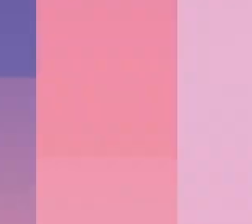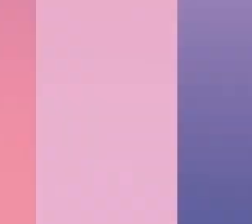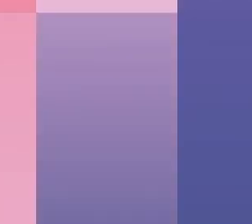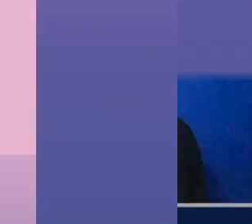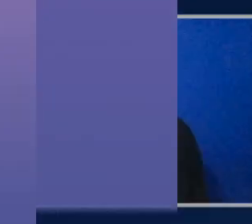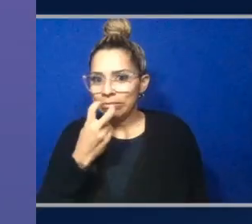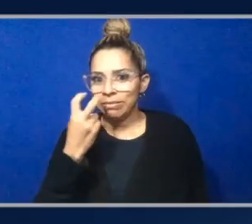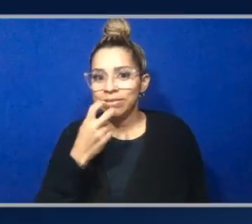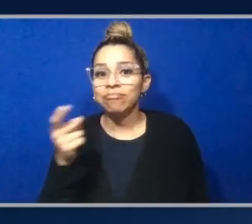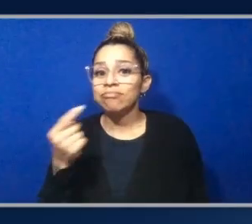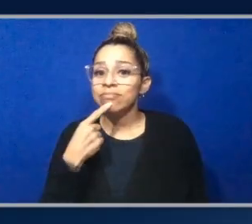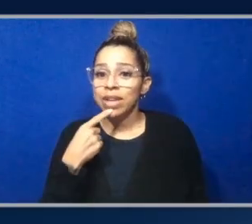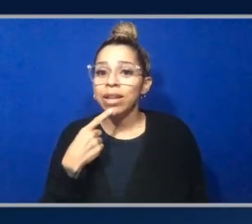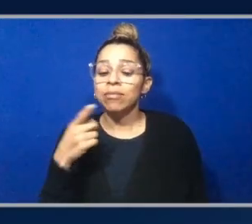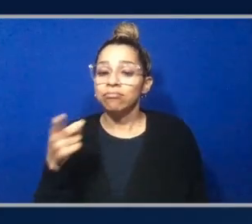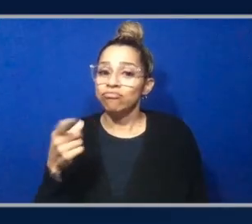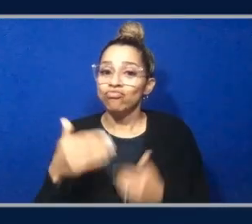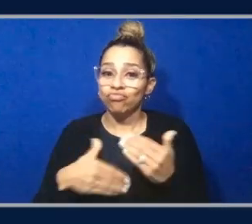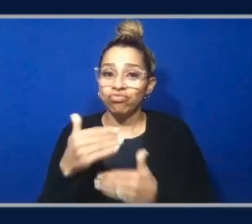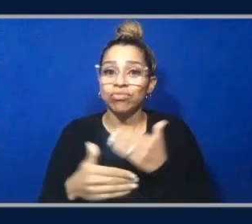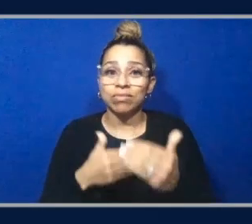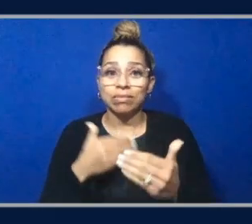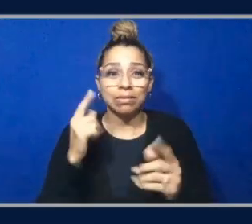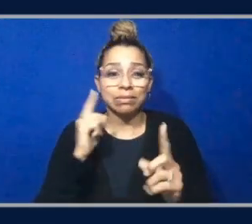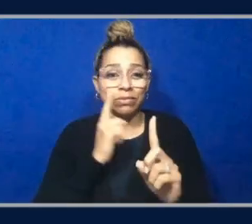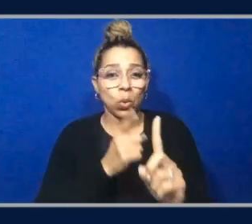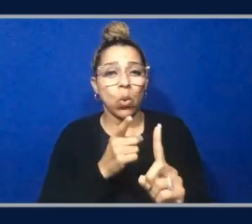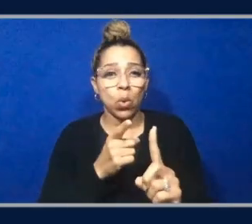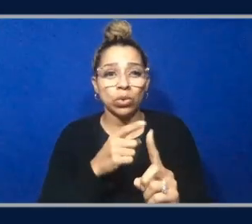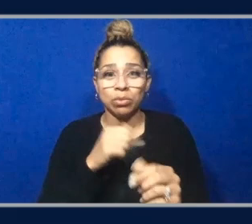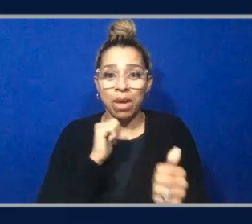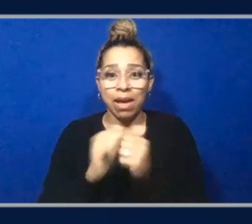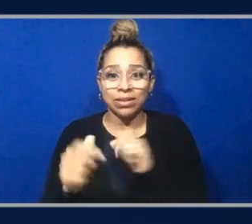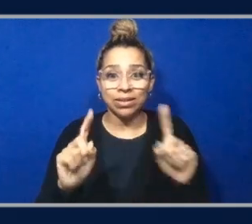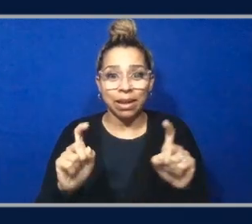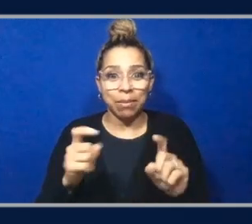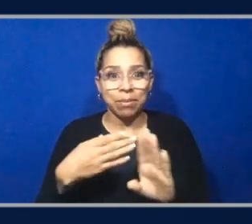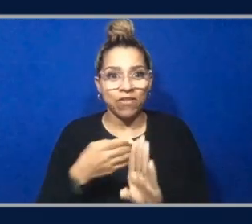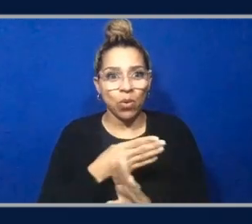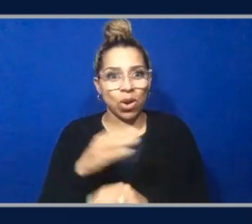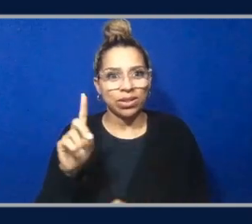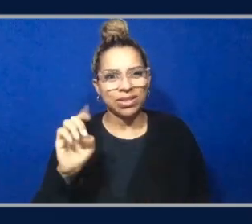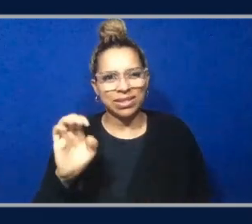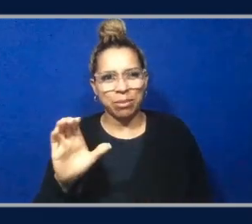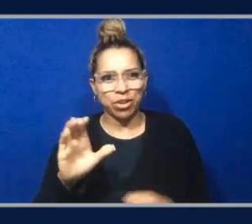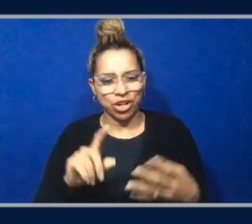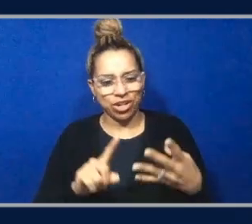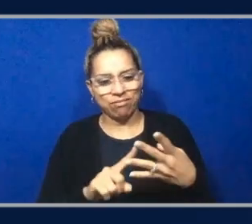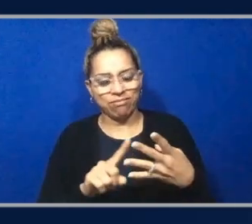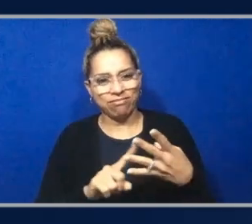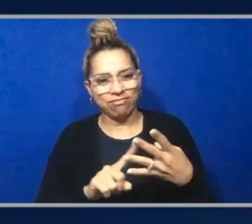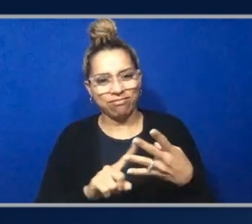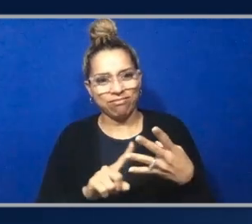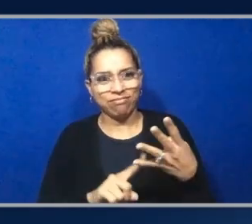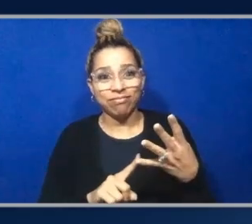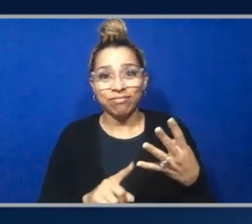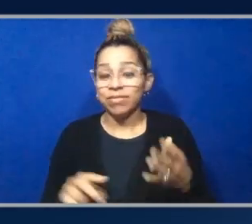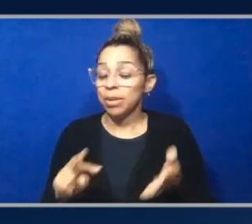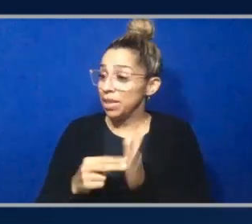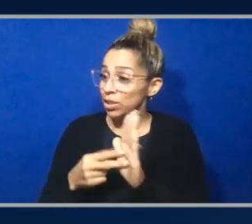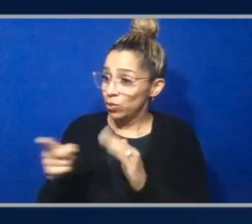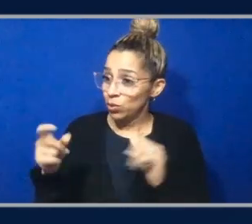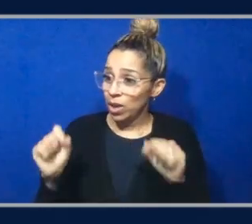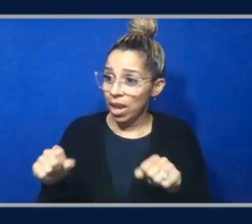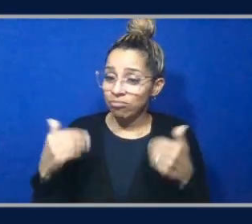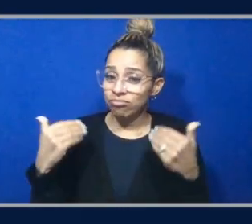Amazing. That's this month. You got it. Yeah. That's this month. And this also qualifies you for the early adopter badge. early adopter badge.